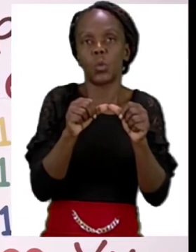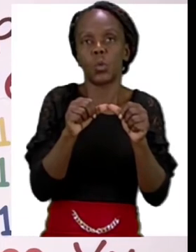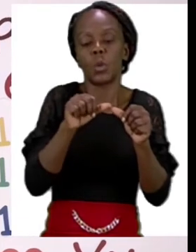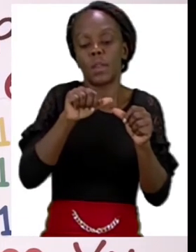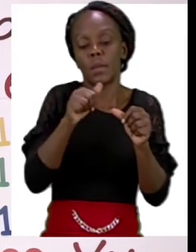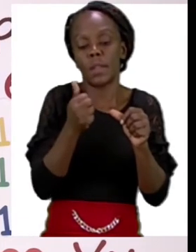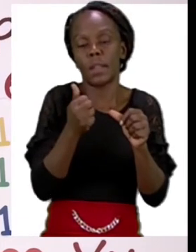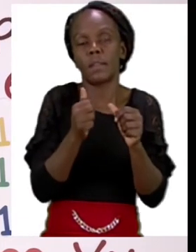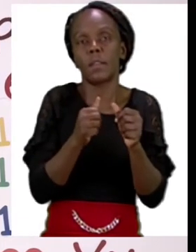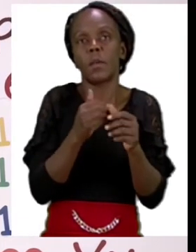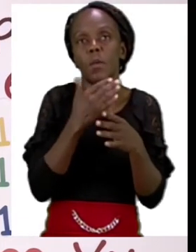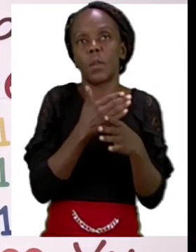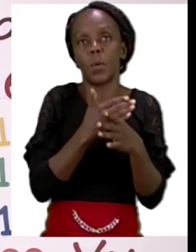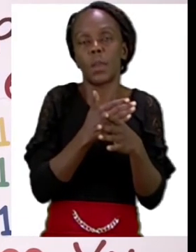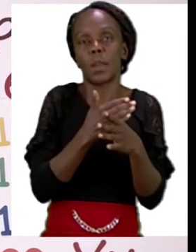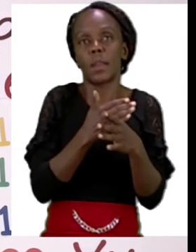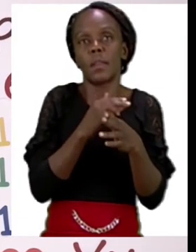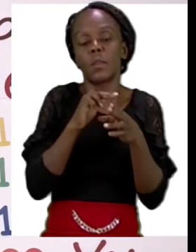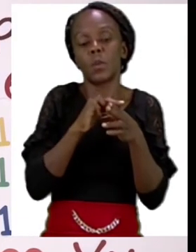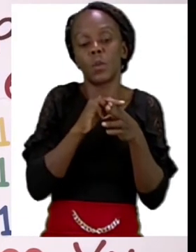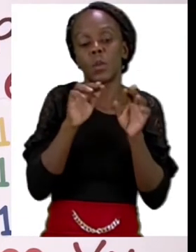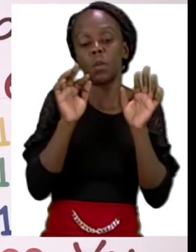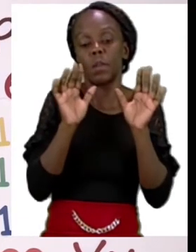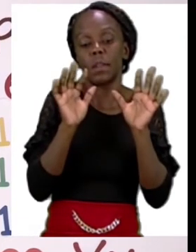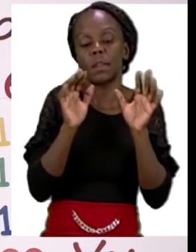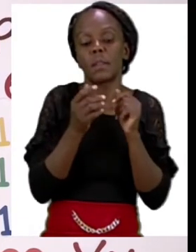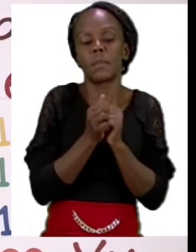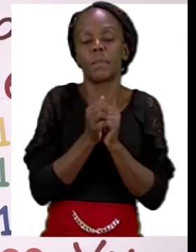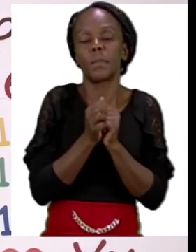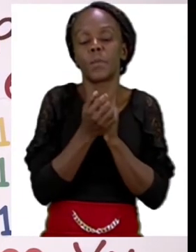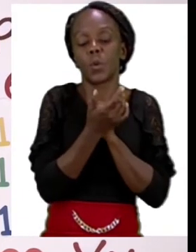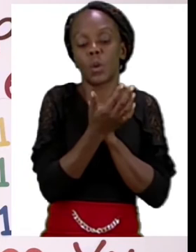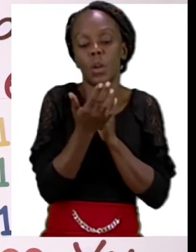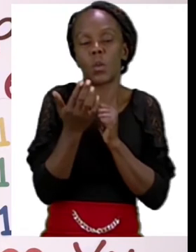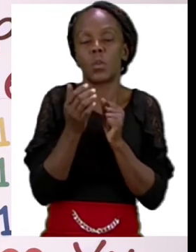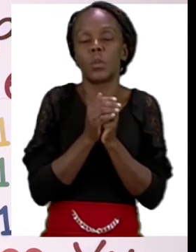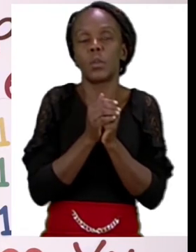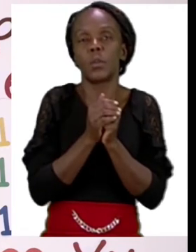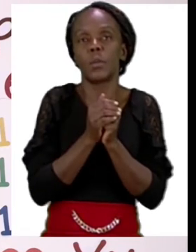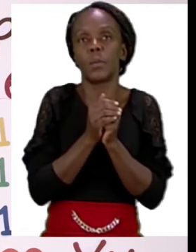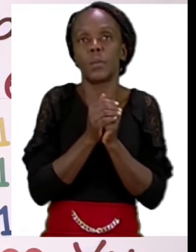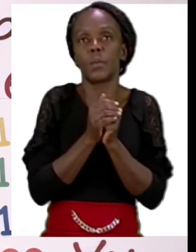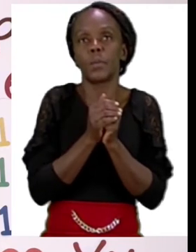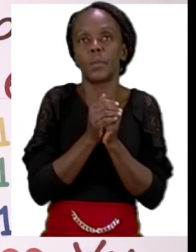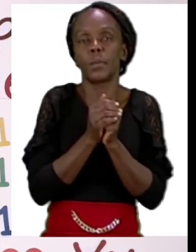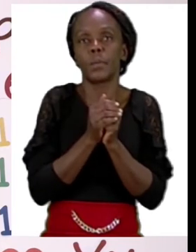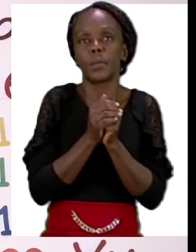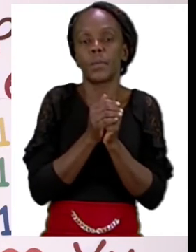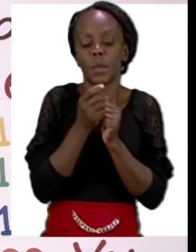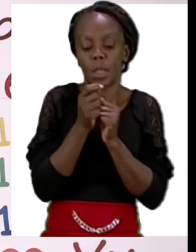yourselves. Use your fingers to help you count and make sure that you get all your mittens for